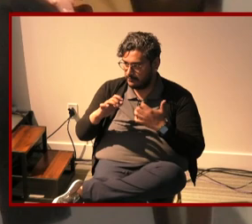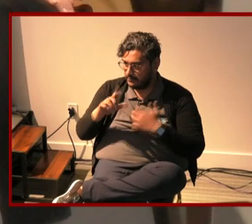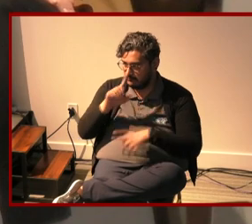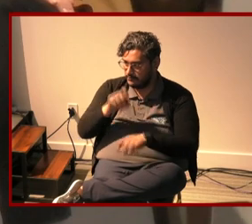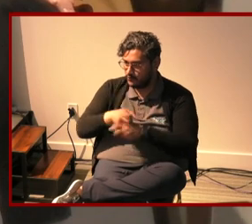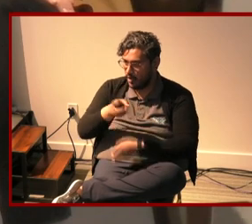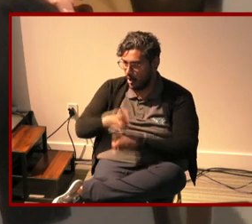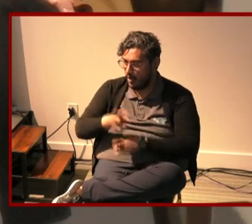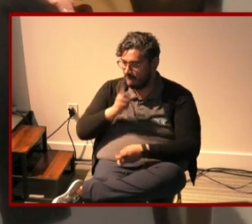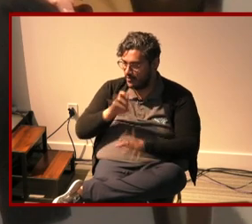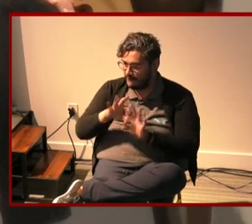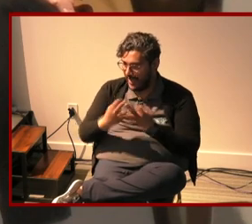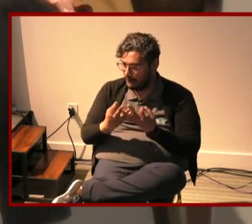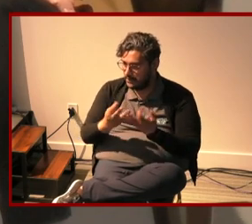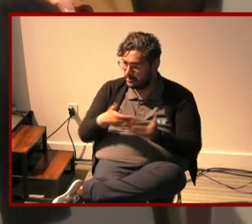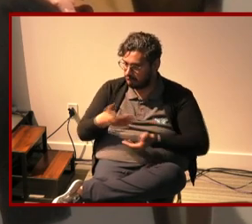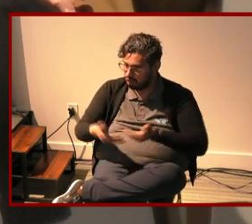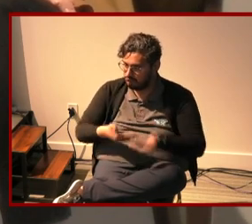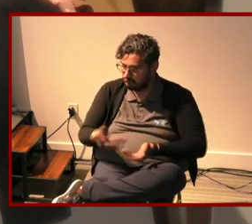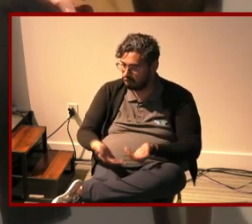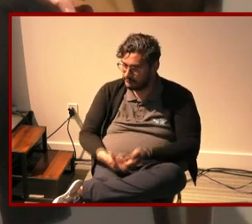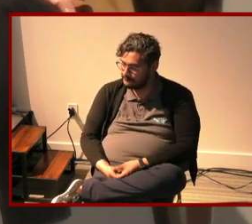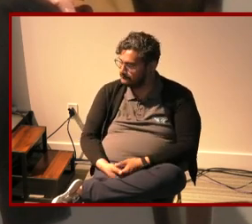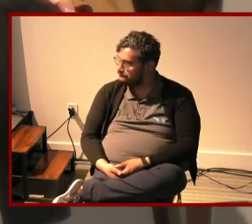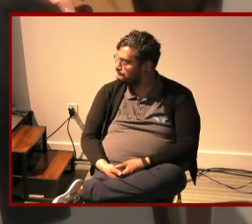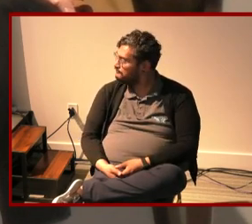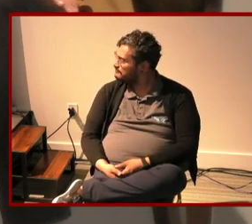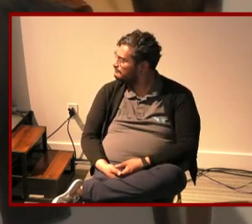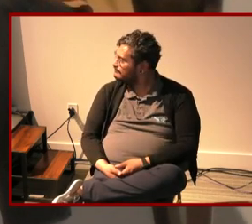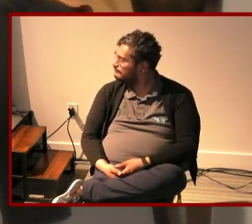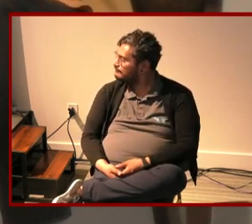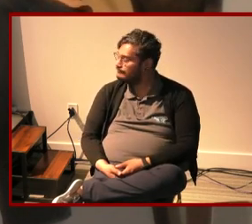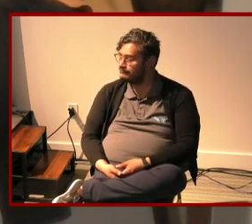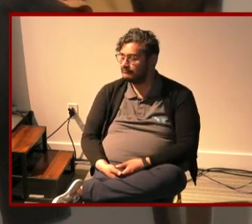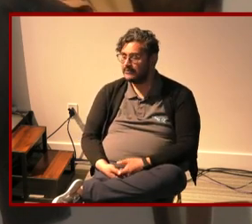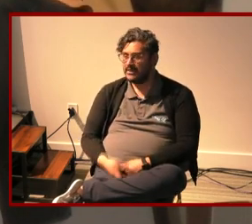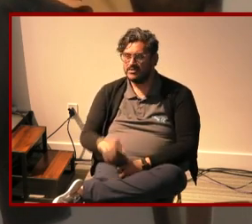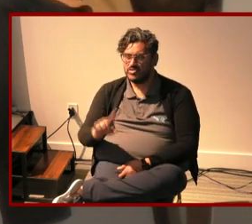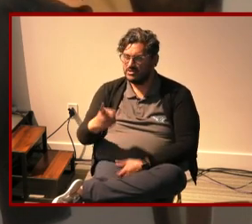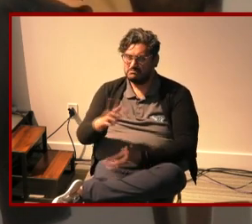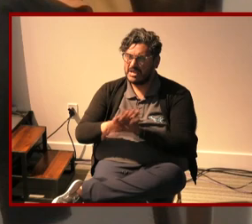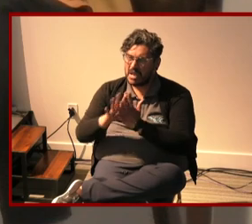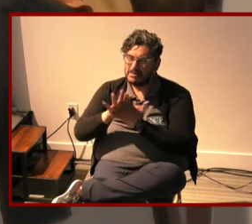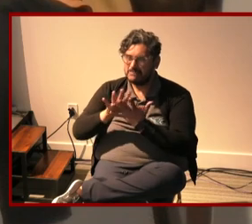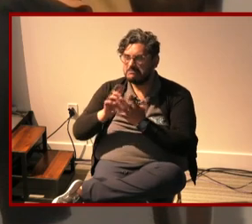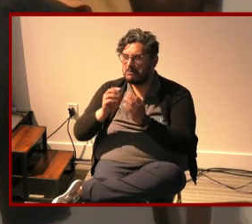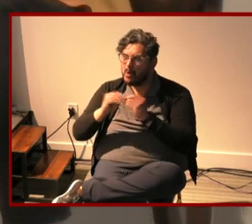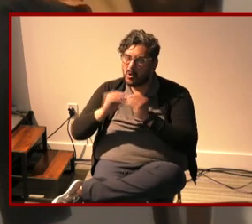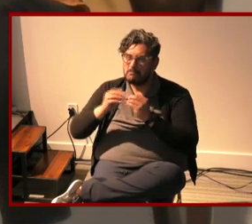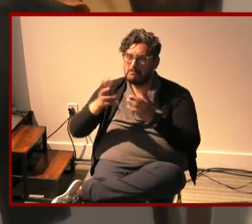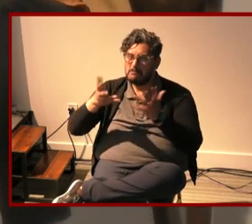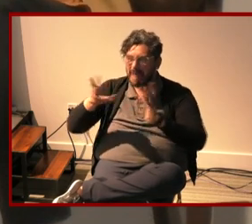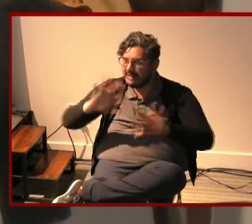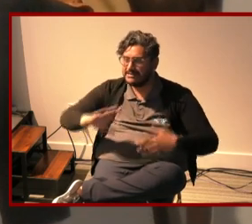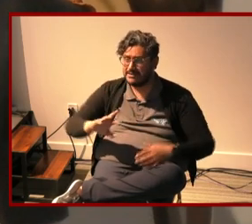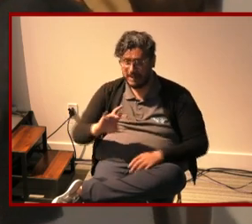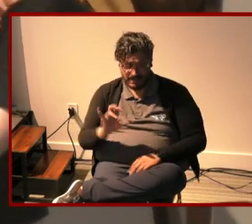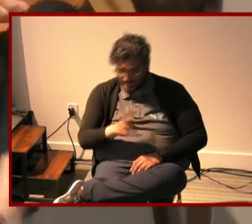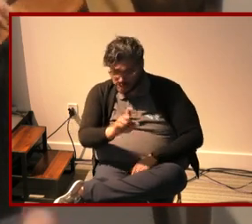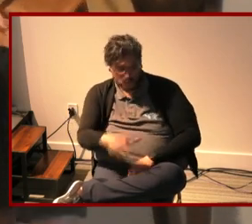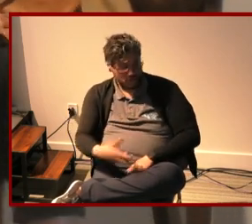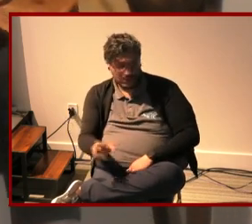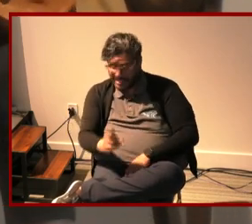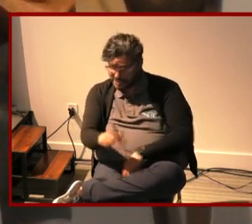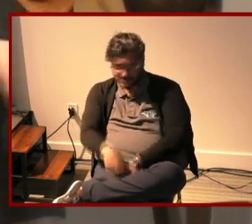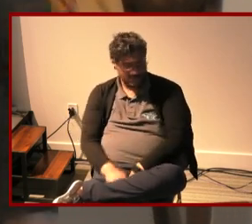can be for families to navigate yeah so just getting just getting messier just getting as it should as it should